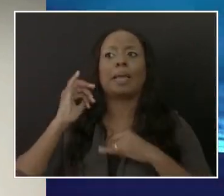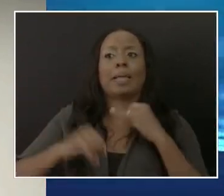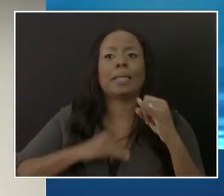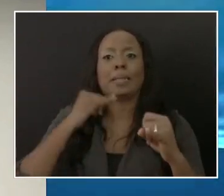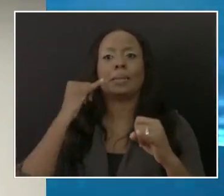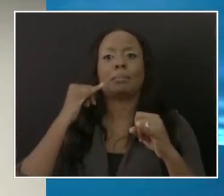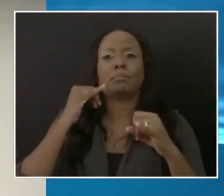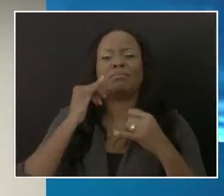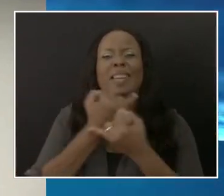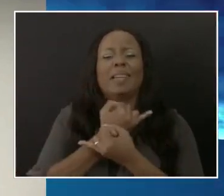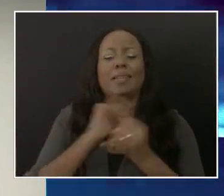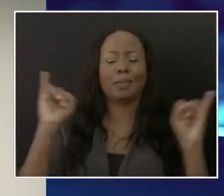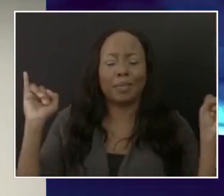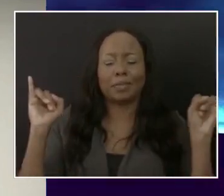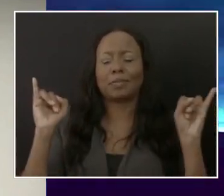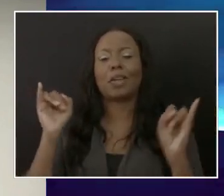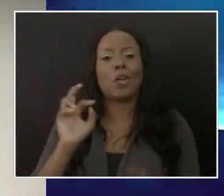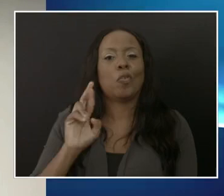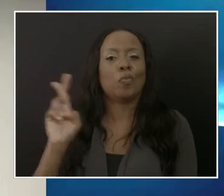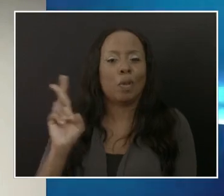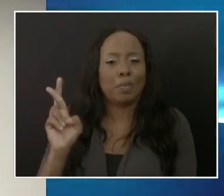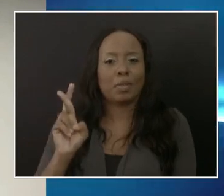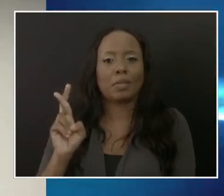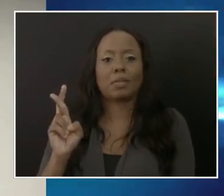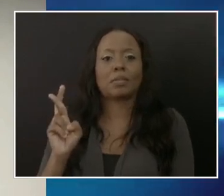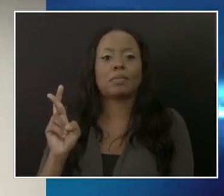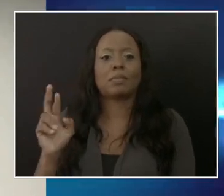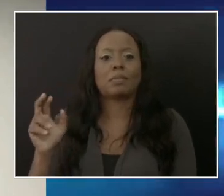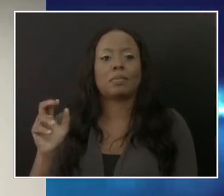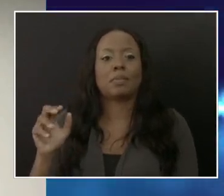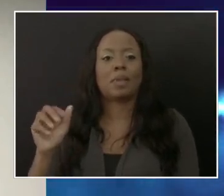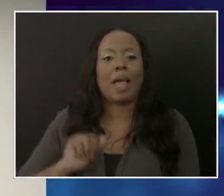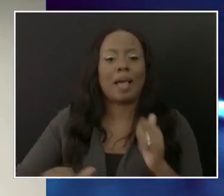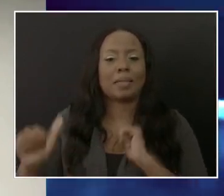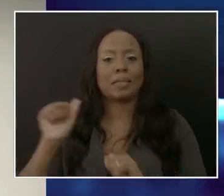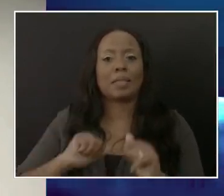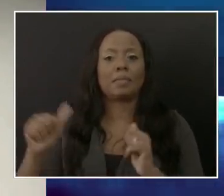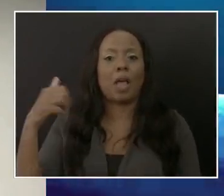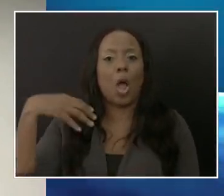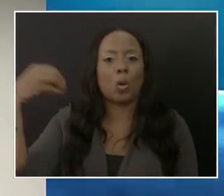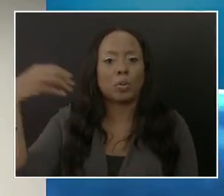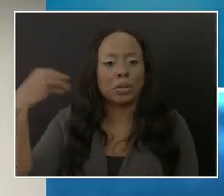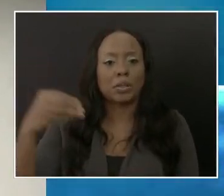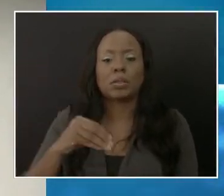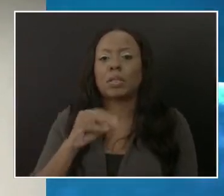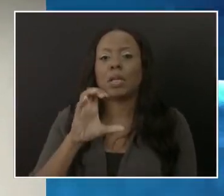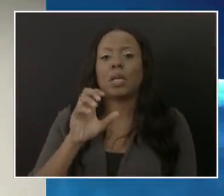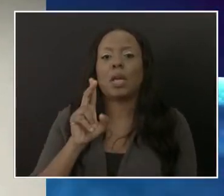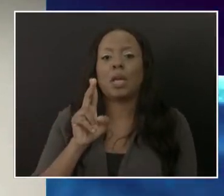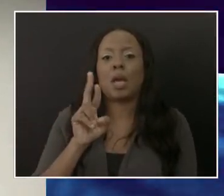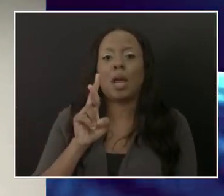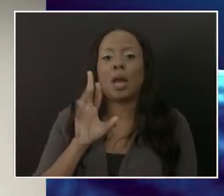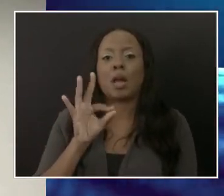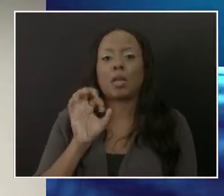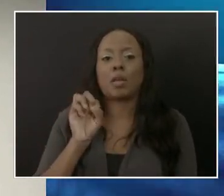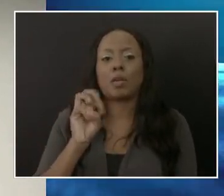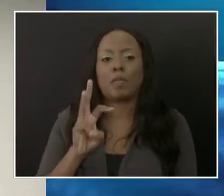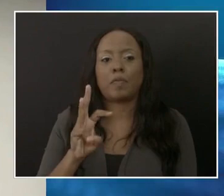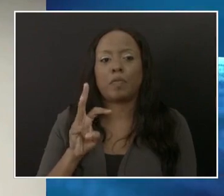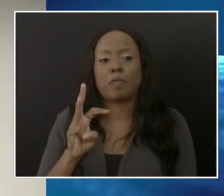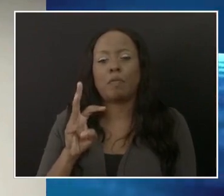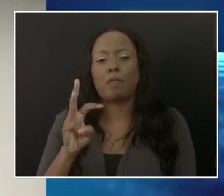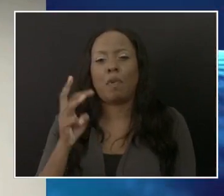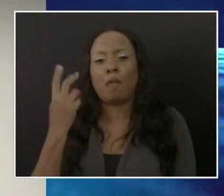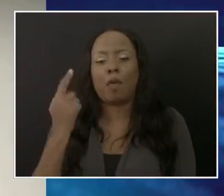There were open outdoor activities. The curfew was lifted for one night only, which was spurts of conversation